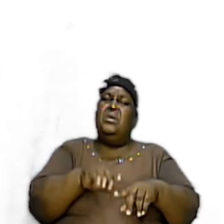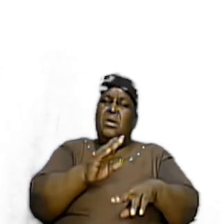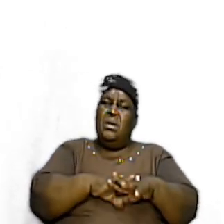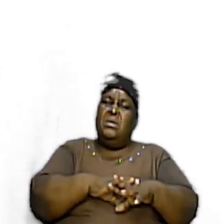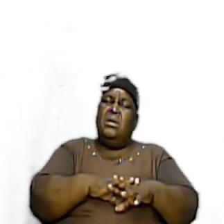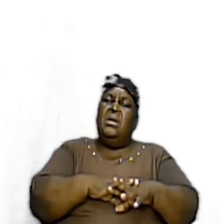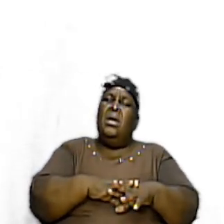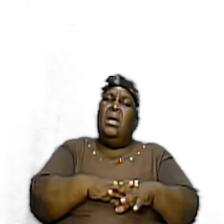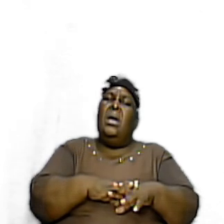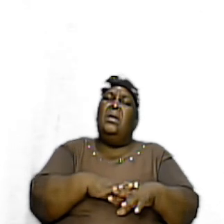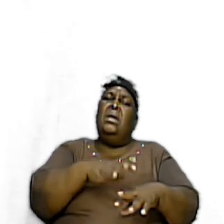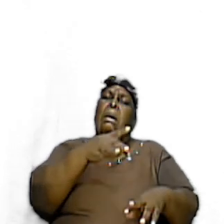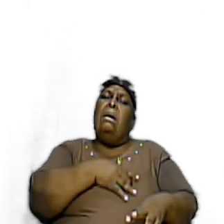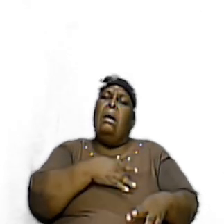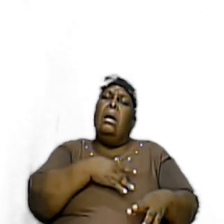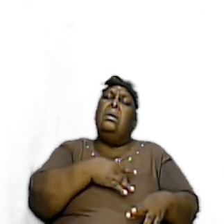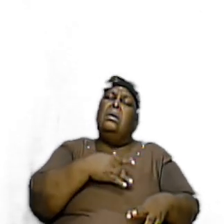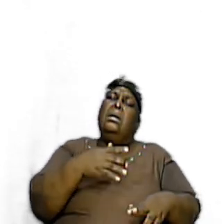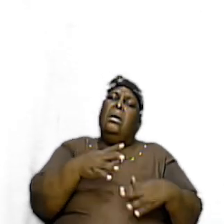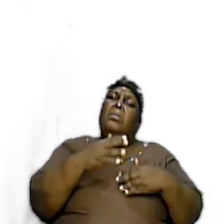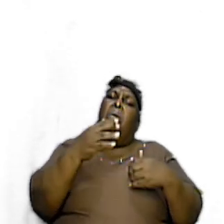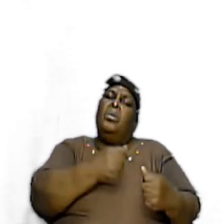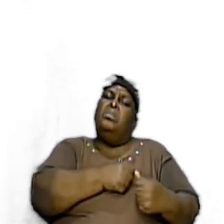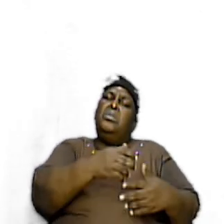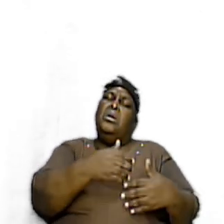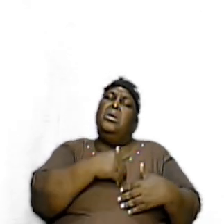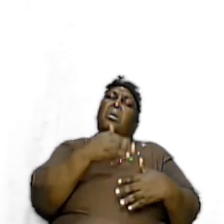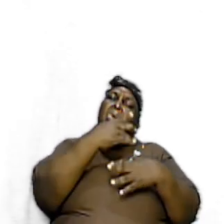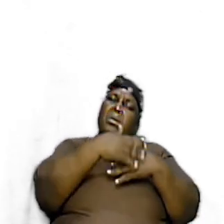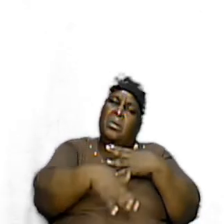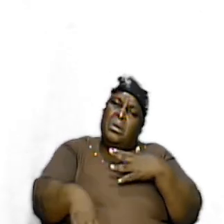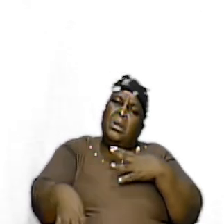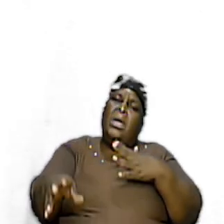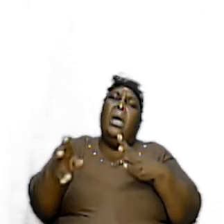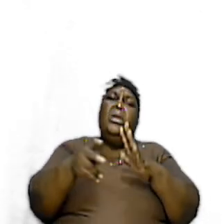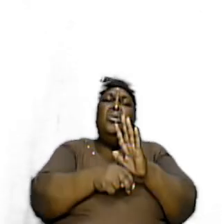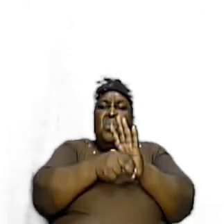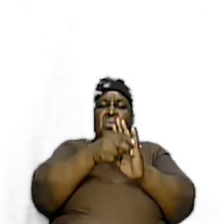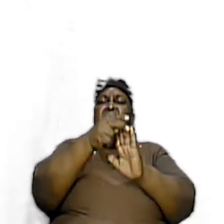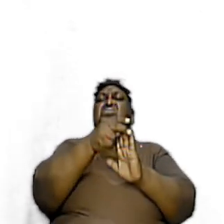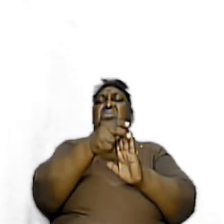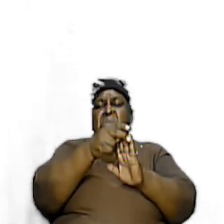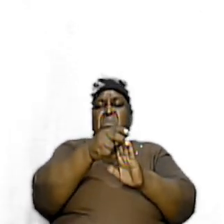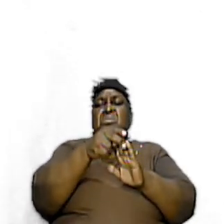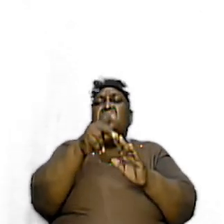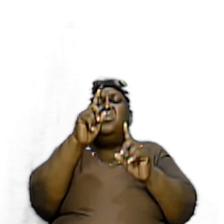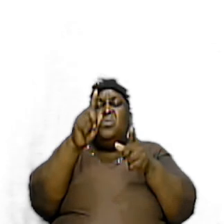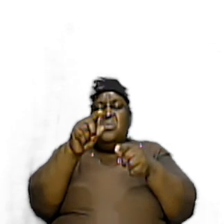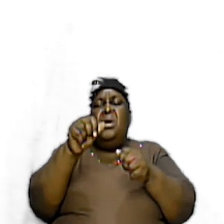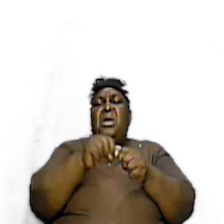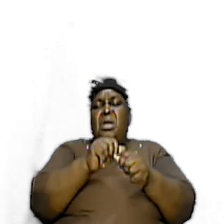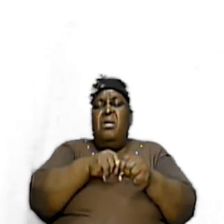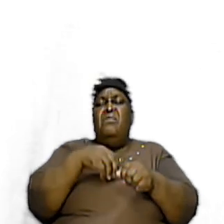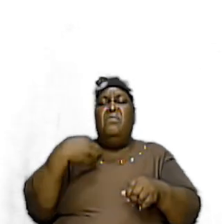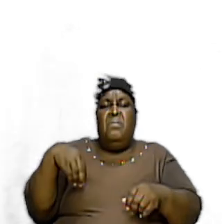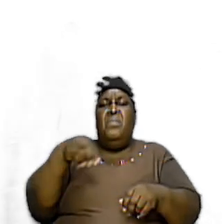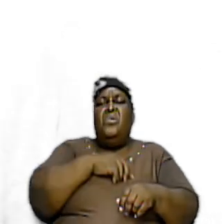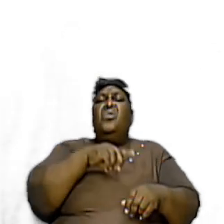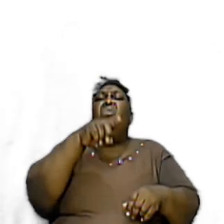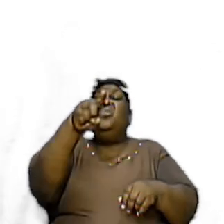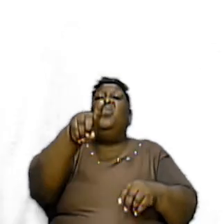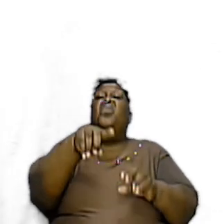around And the Blood Carries the Nourishment And the Nourishment Gets to Every member If you Are out Of that Ecosystem